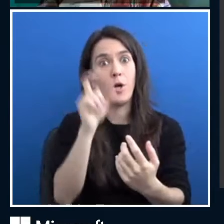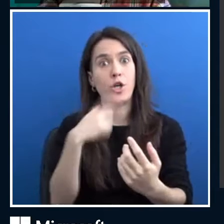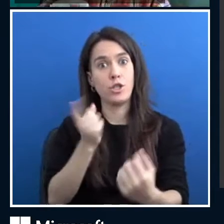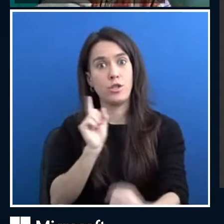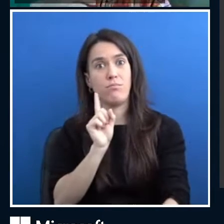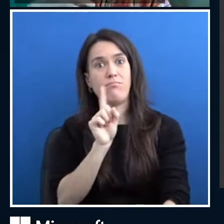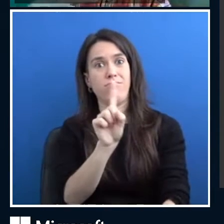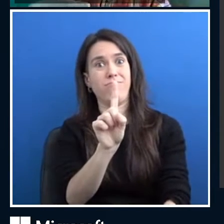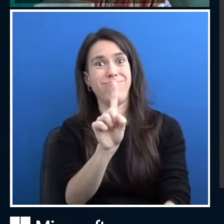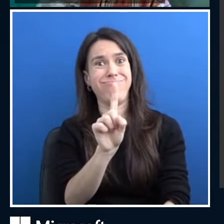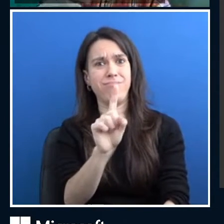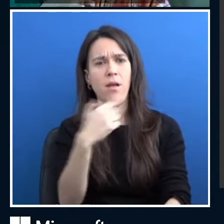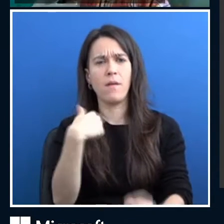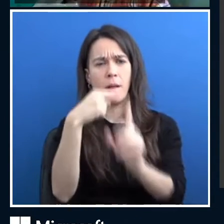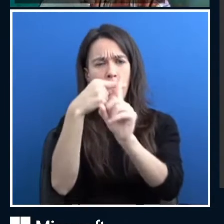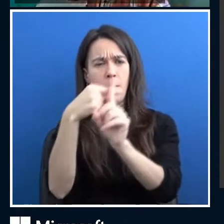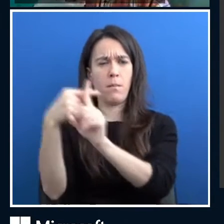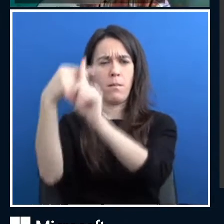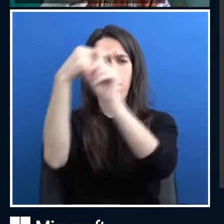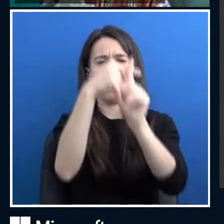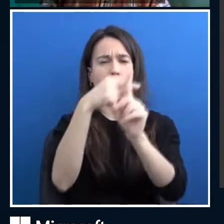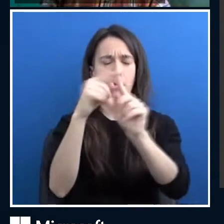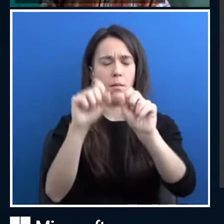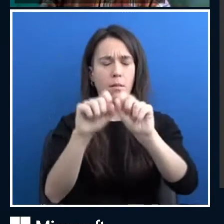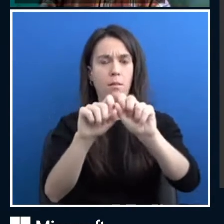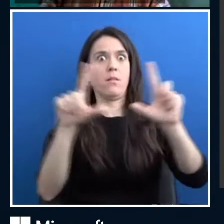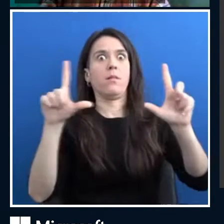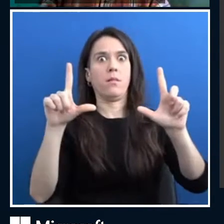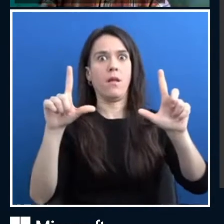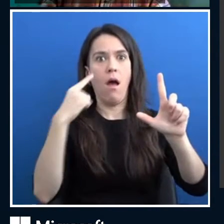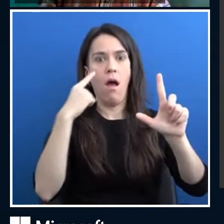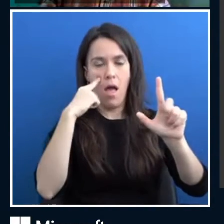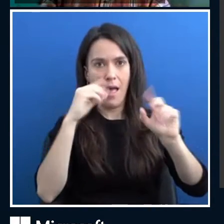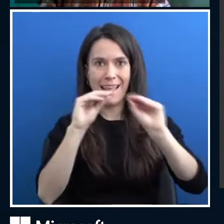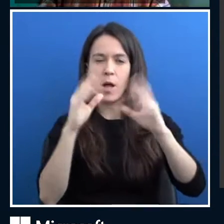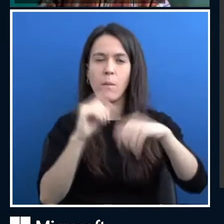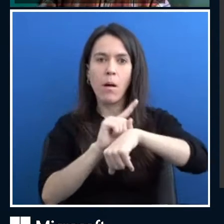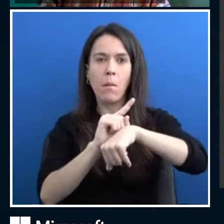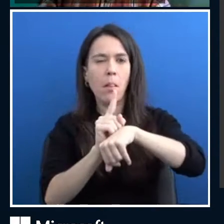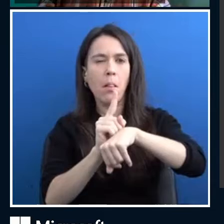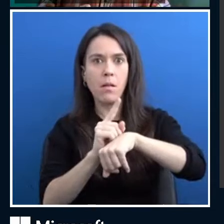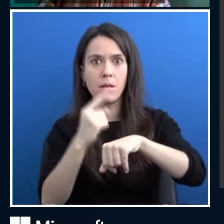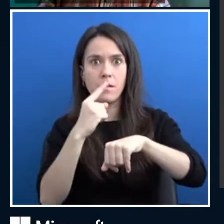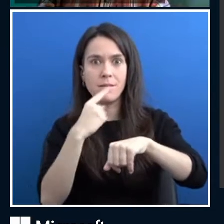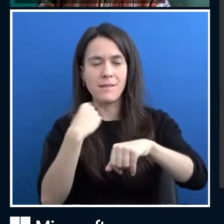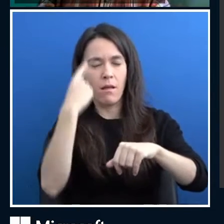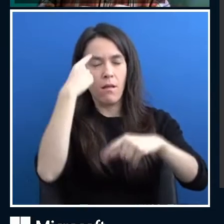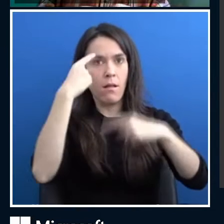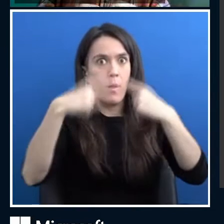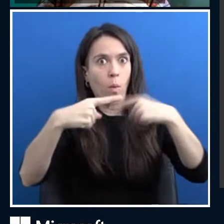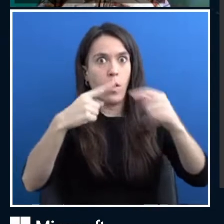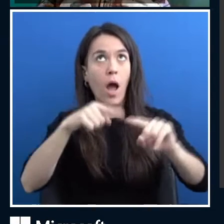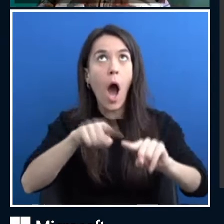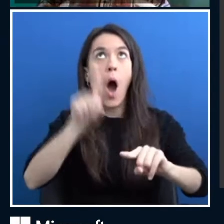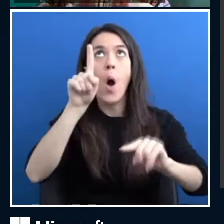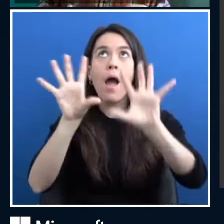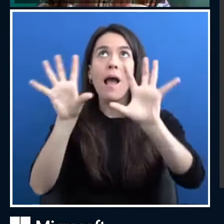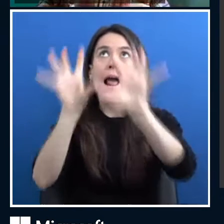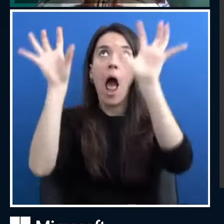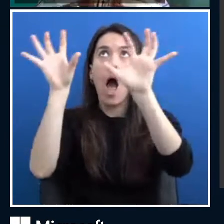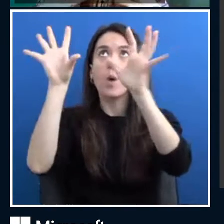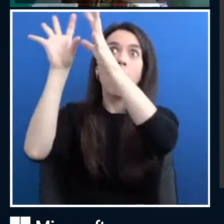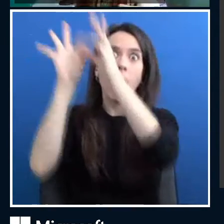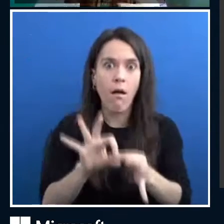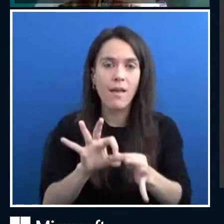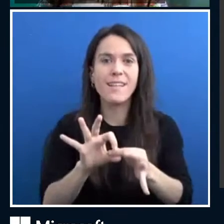to actually see the picture and do the trip to the cloud and back. But even before that, the pillow somehow reacted.